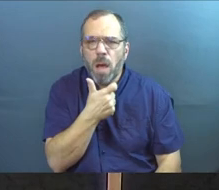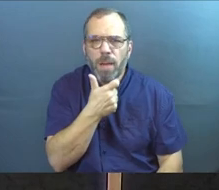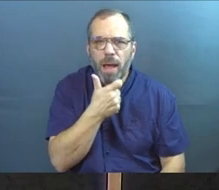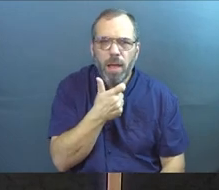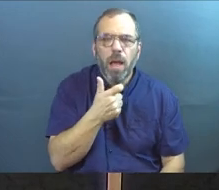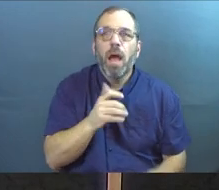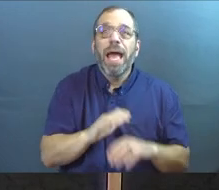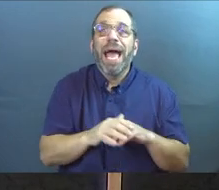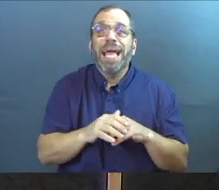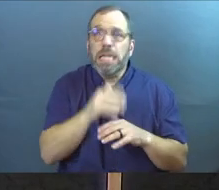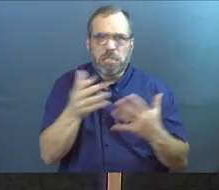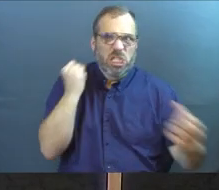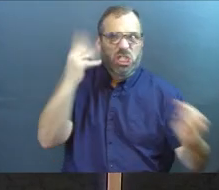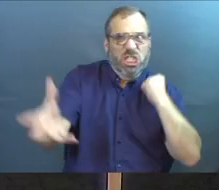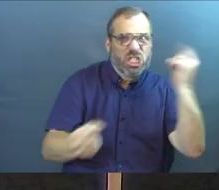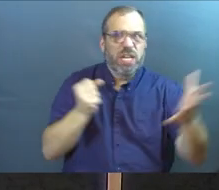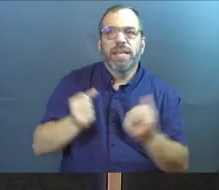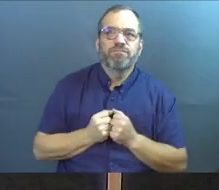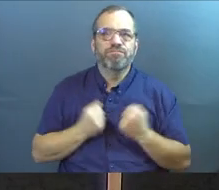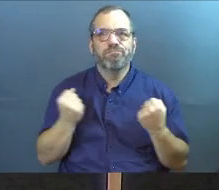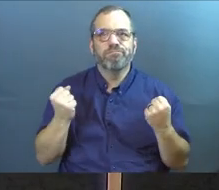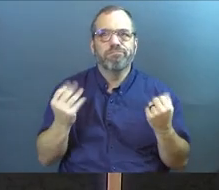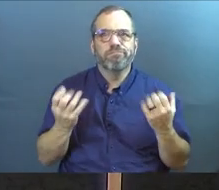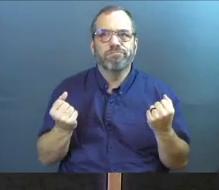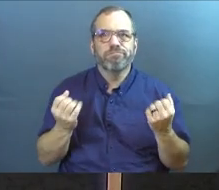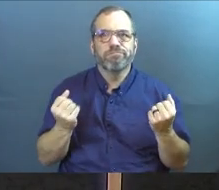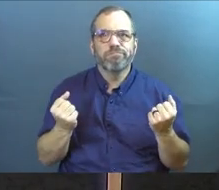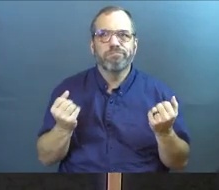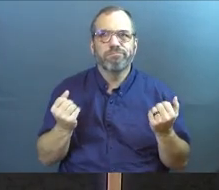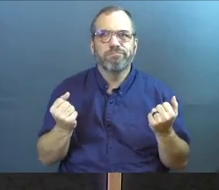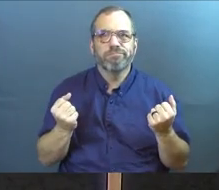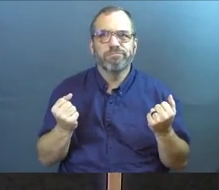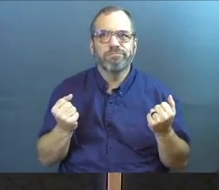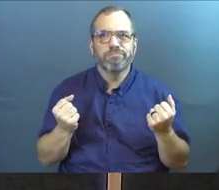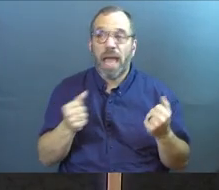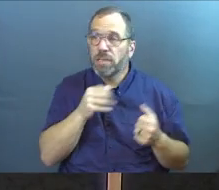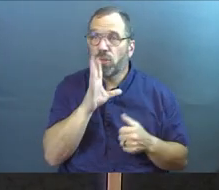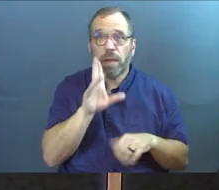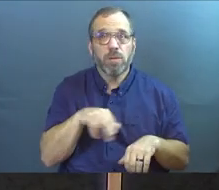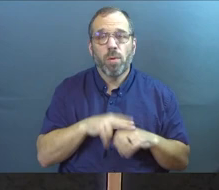He comes to speak to you, and he's not even amplified.